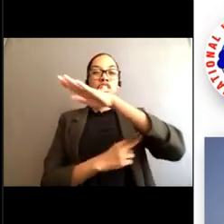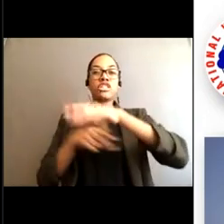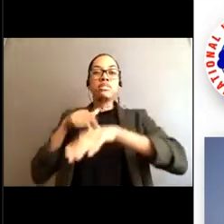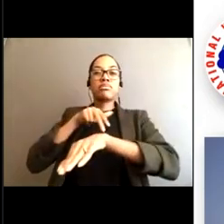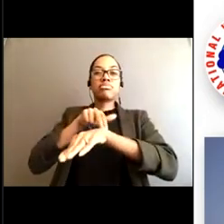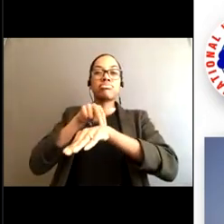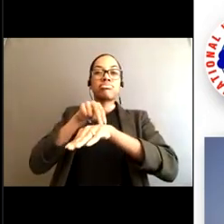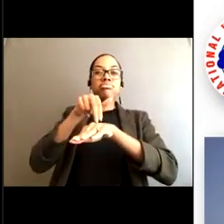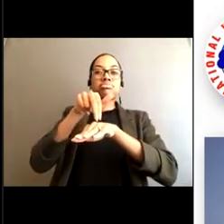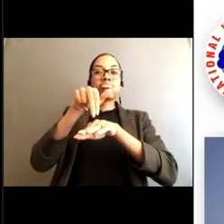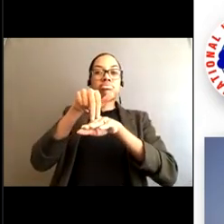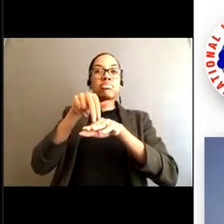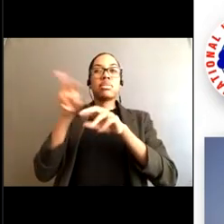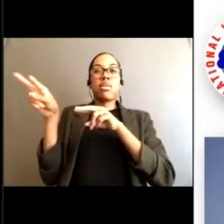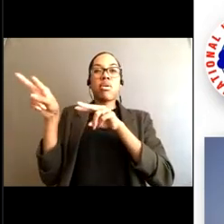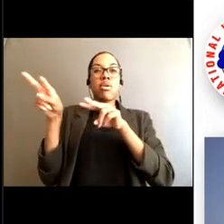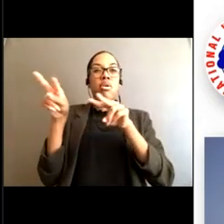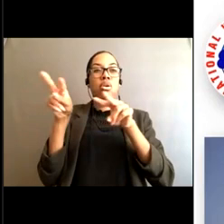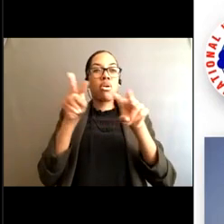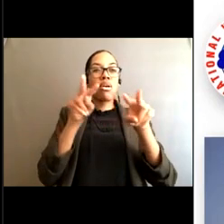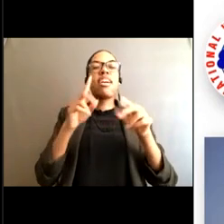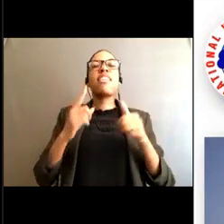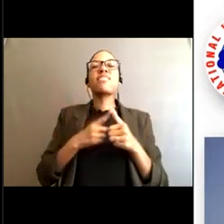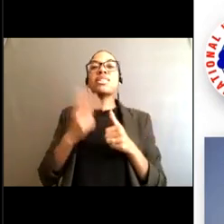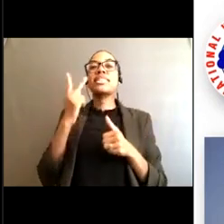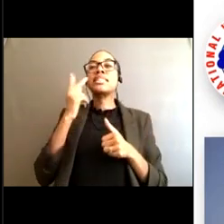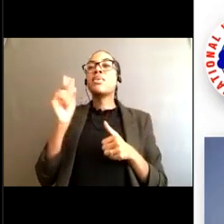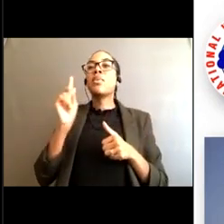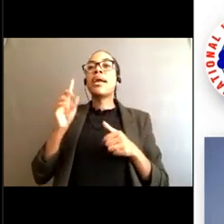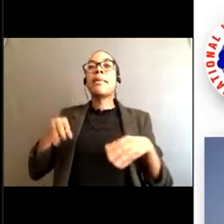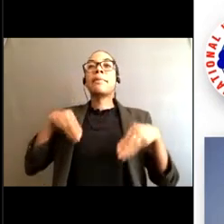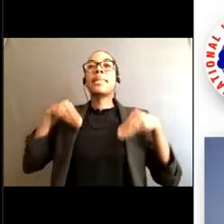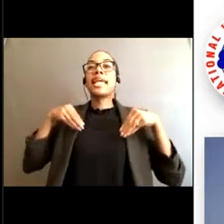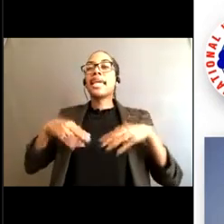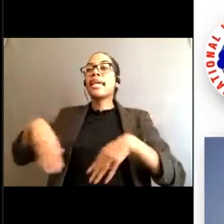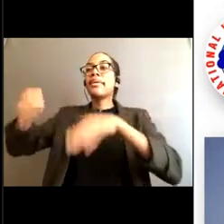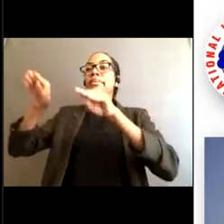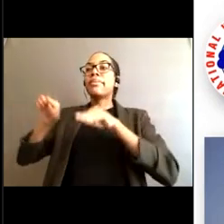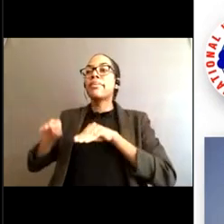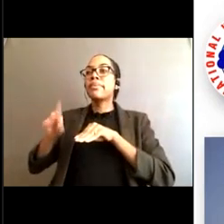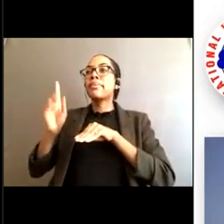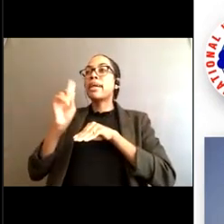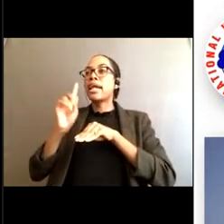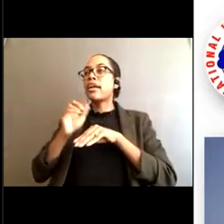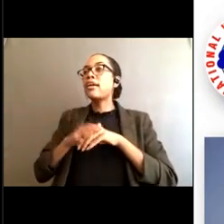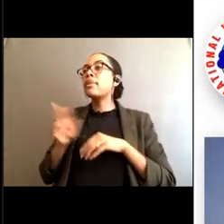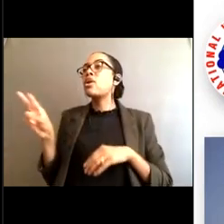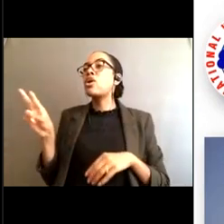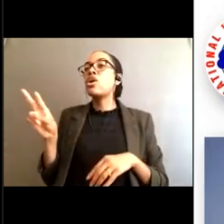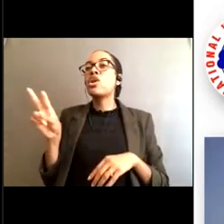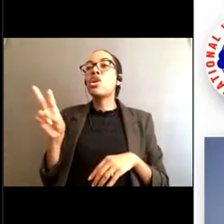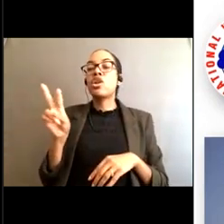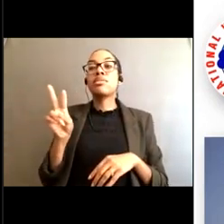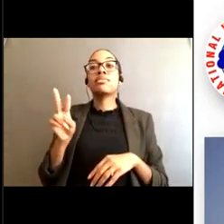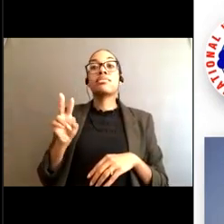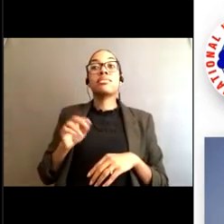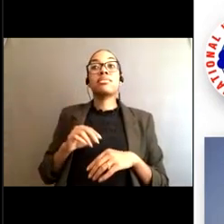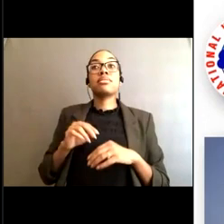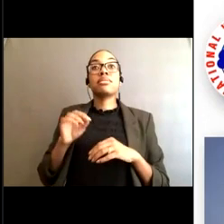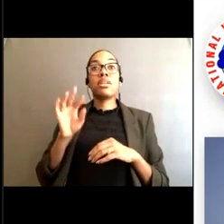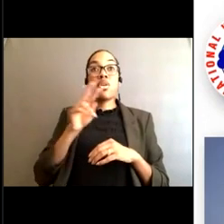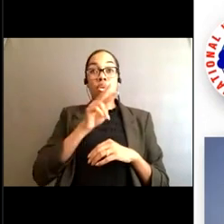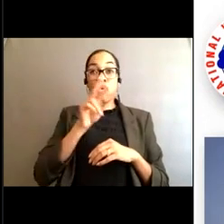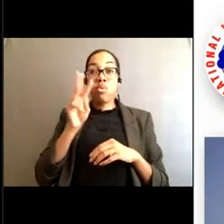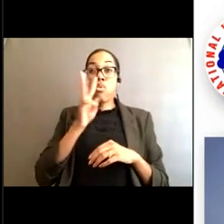first, where I can set up a good spot for my blanket. But second, is looking into the water to see